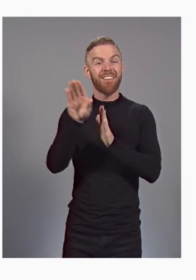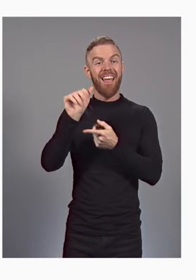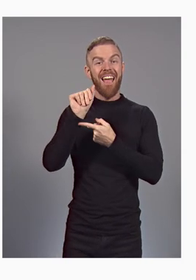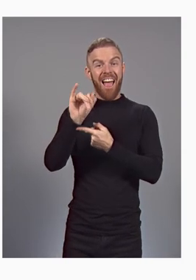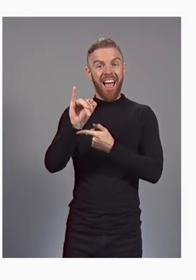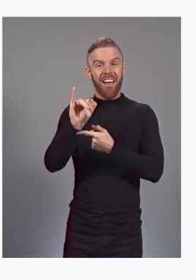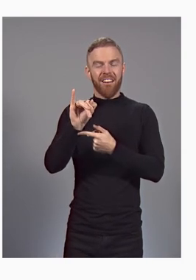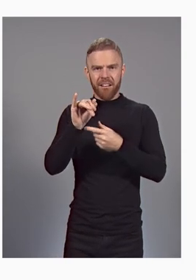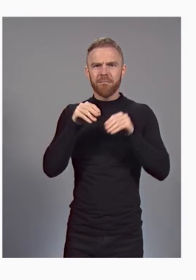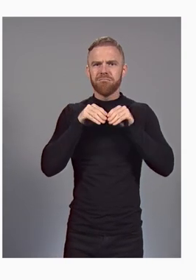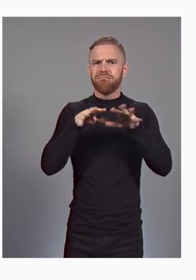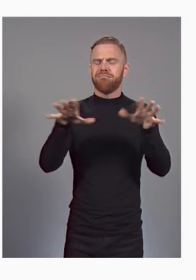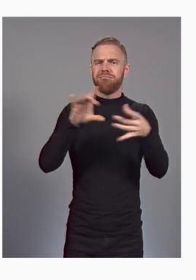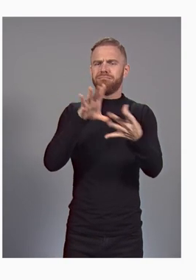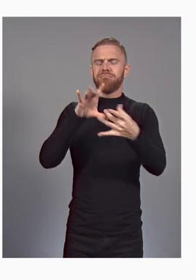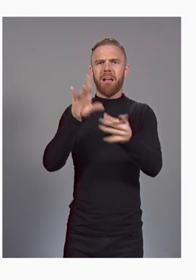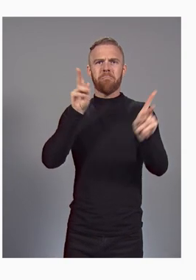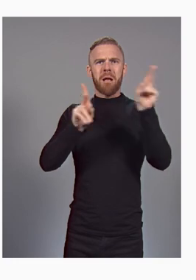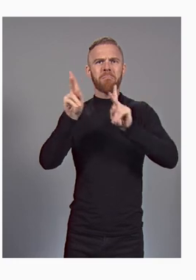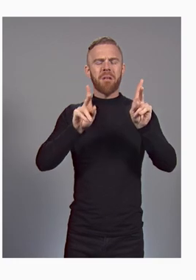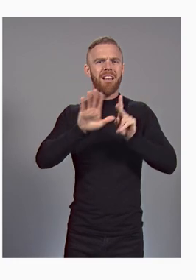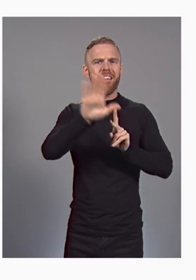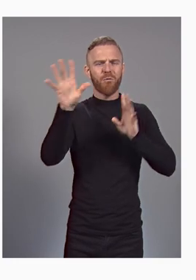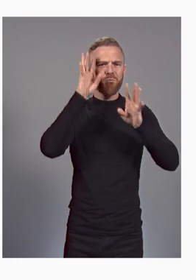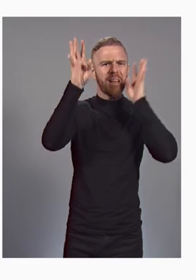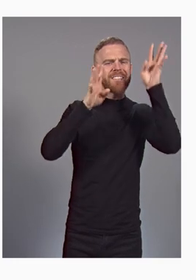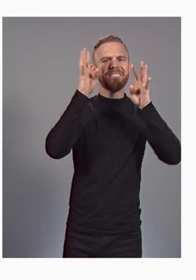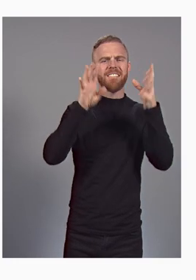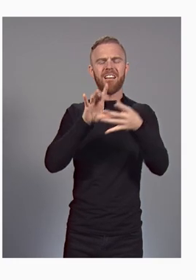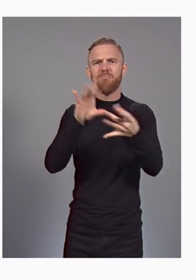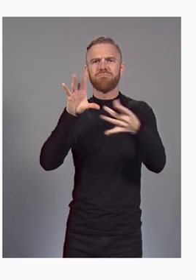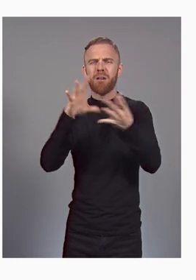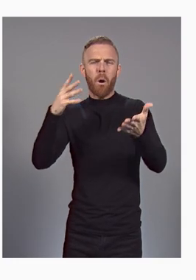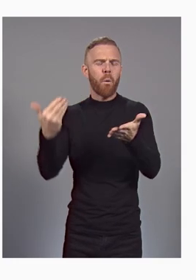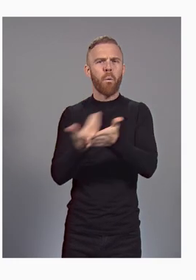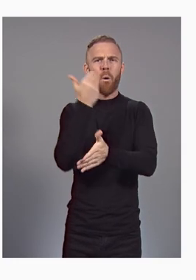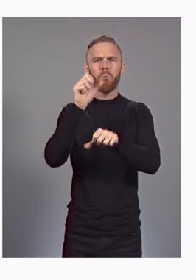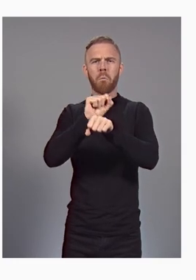unleashes people's creativity and unlocks new workflows.